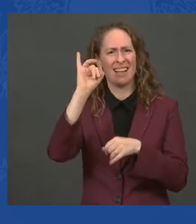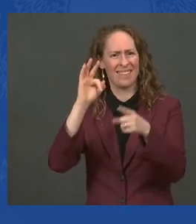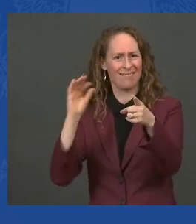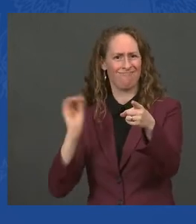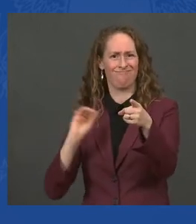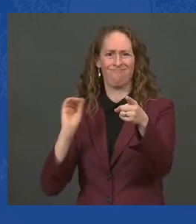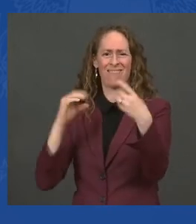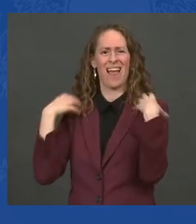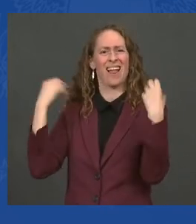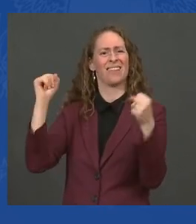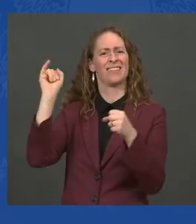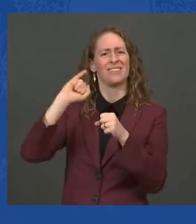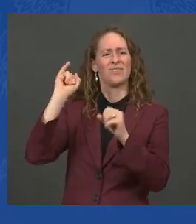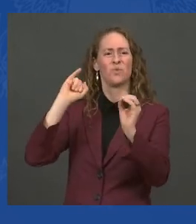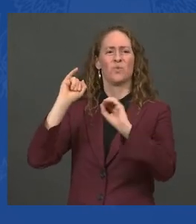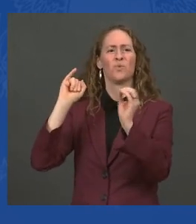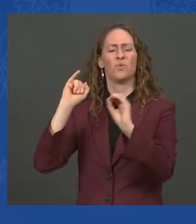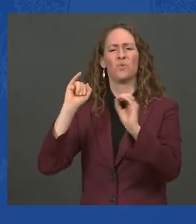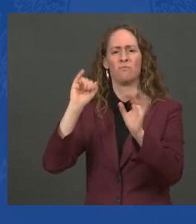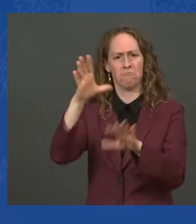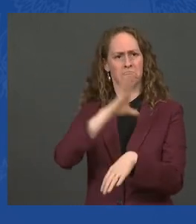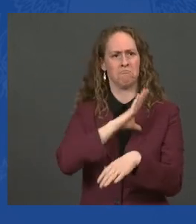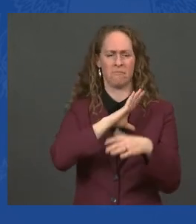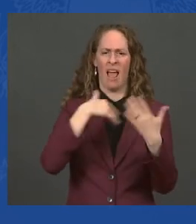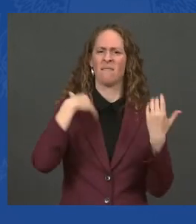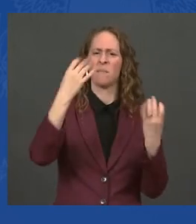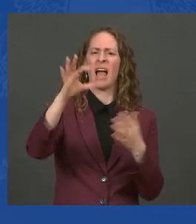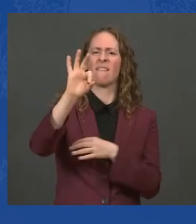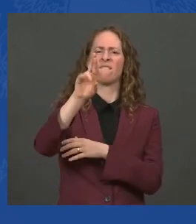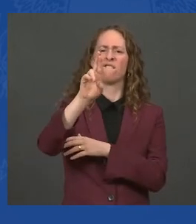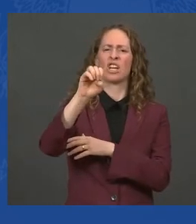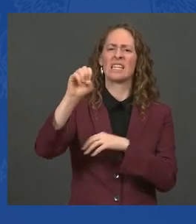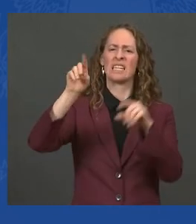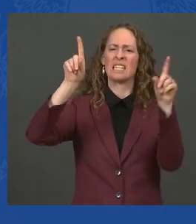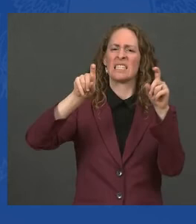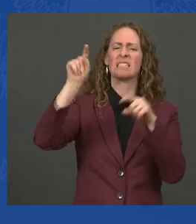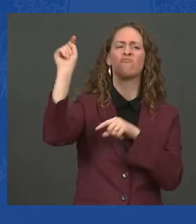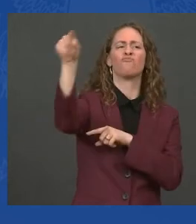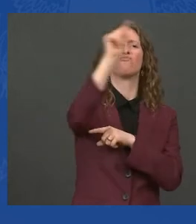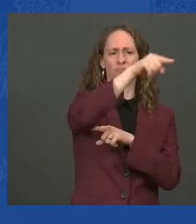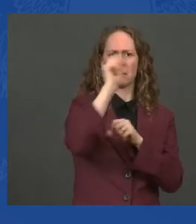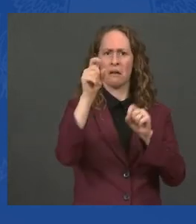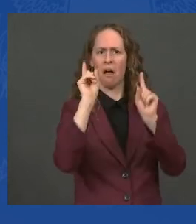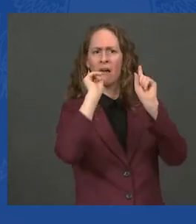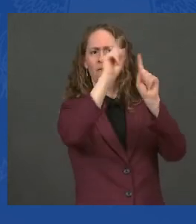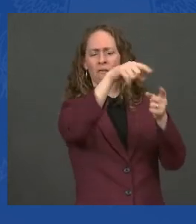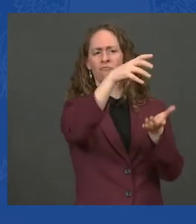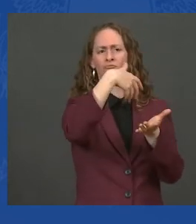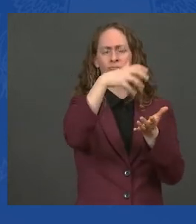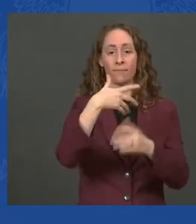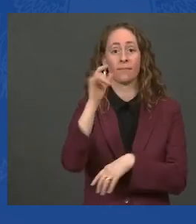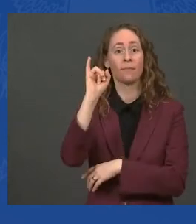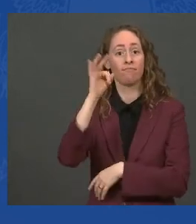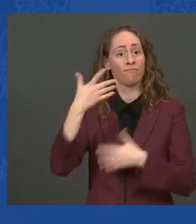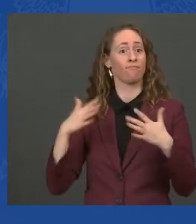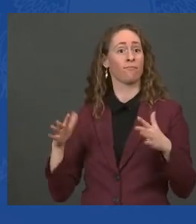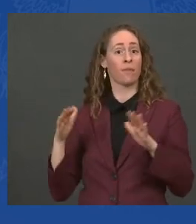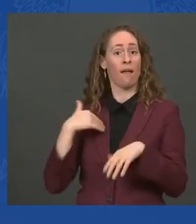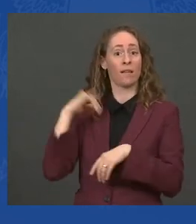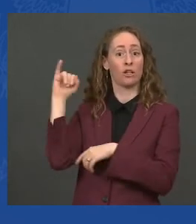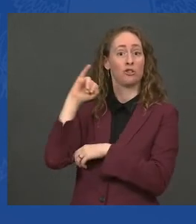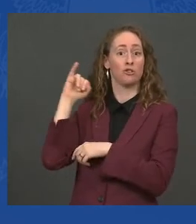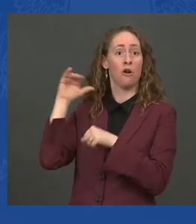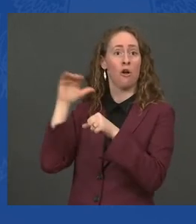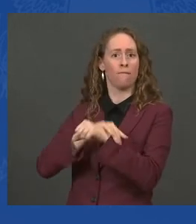going to cover these tests. And if you don't have insurance, we have facilities you can attend and get these